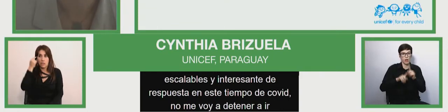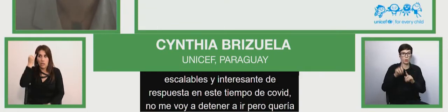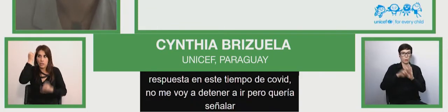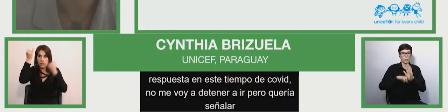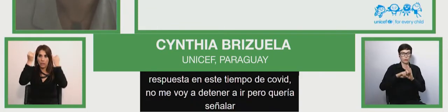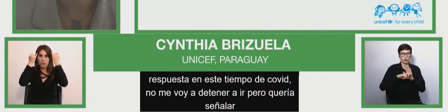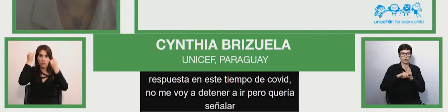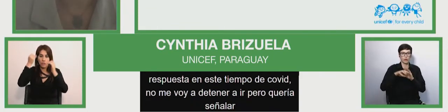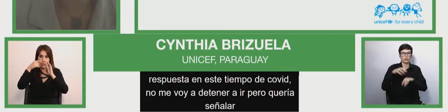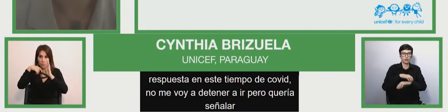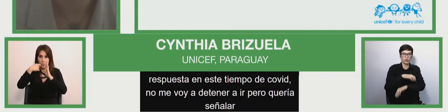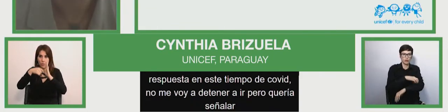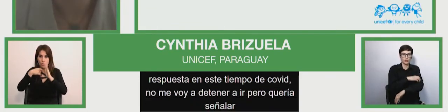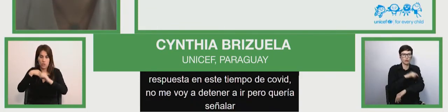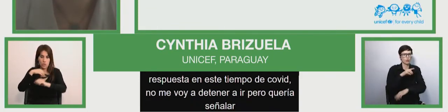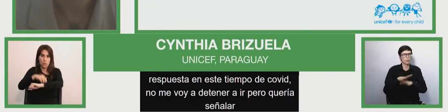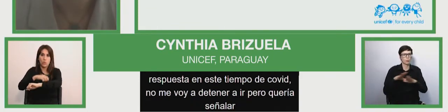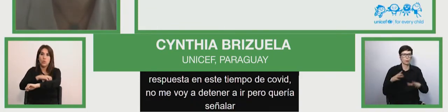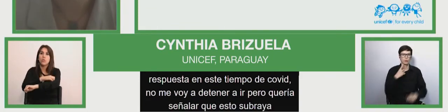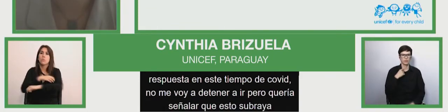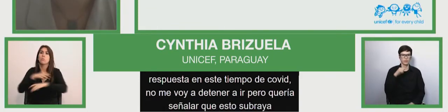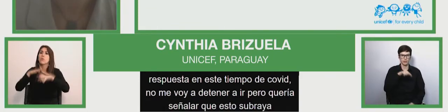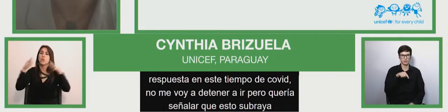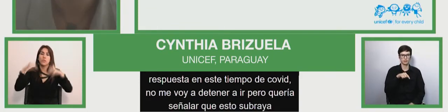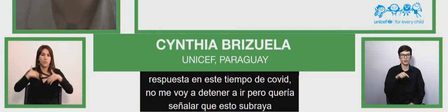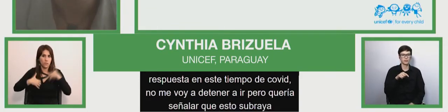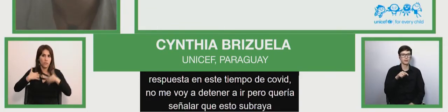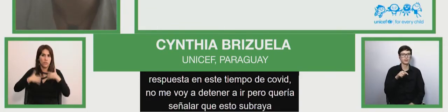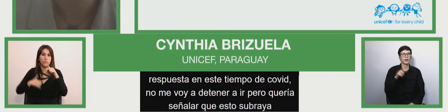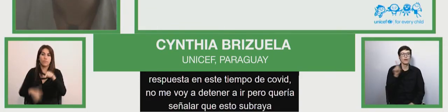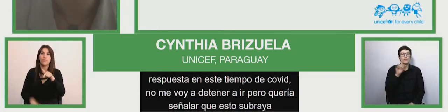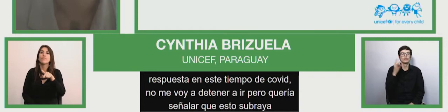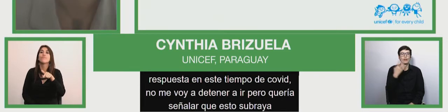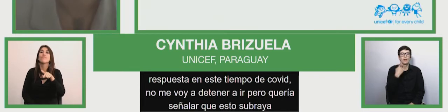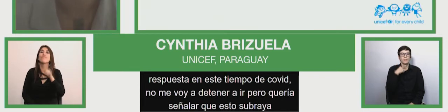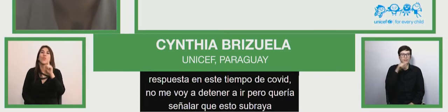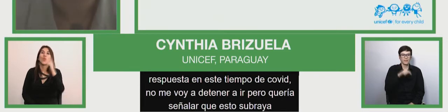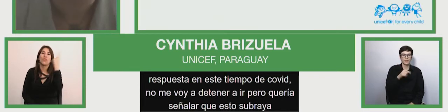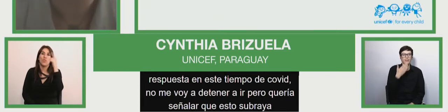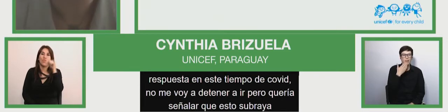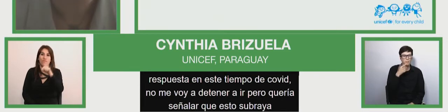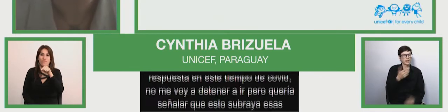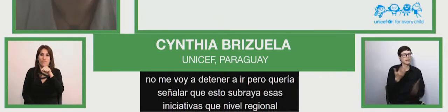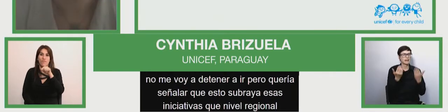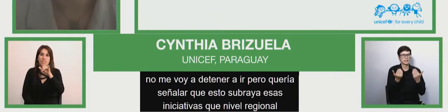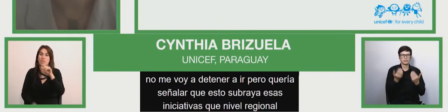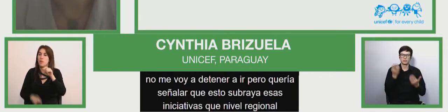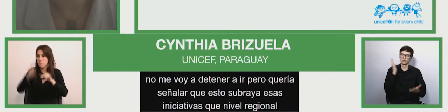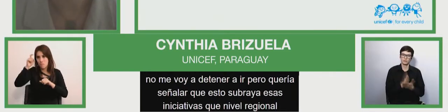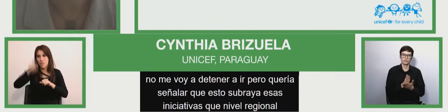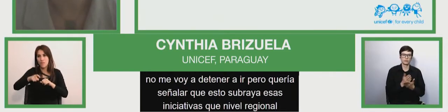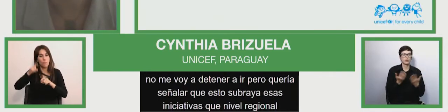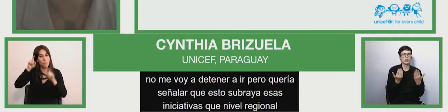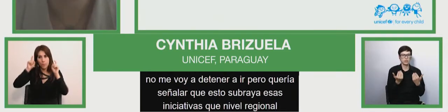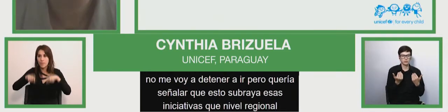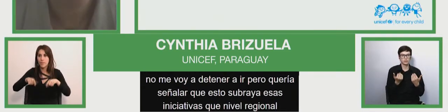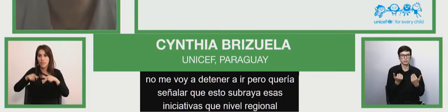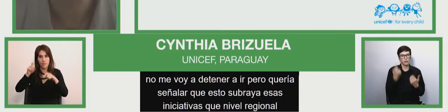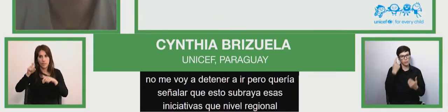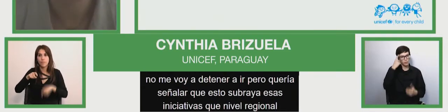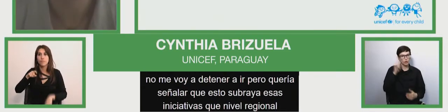level are interesting and not only interesting but unnecessary and this is because but not enough